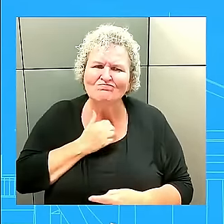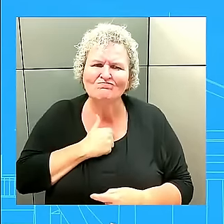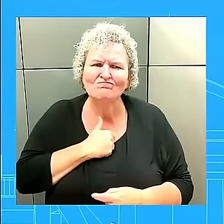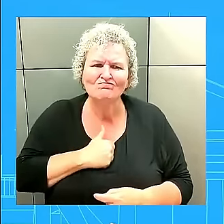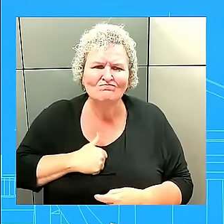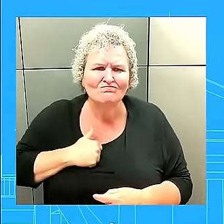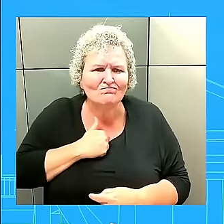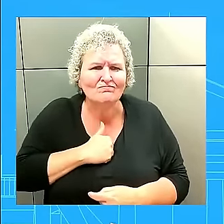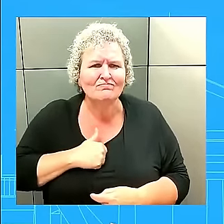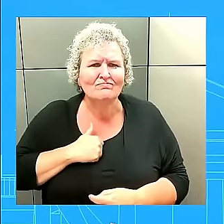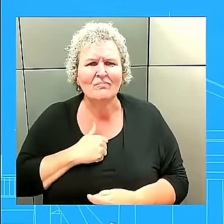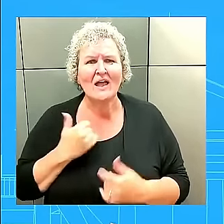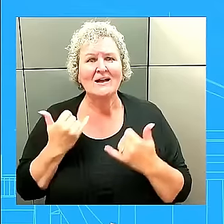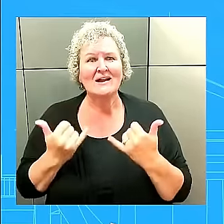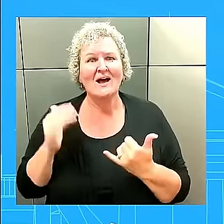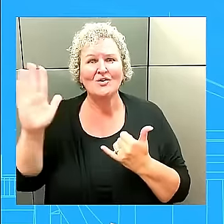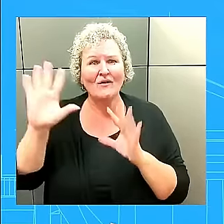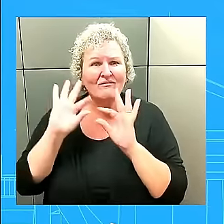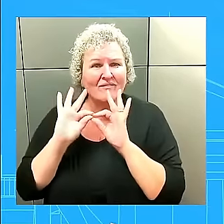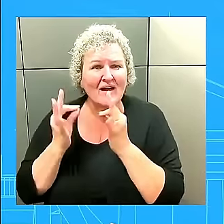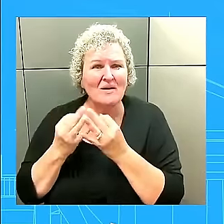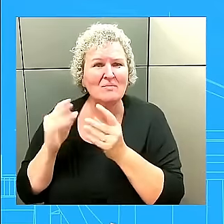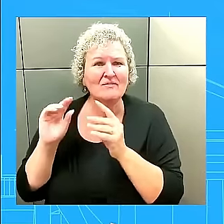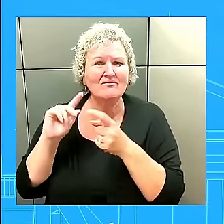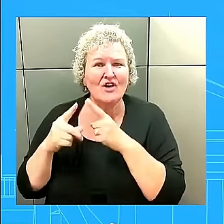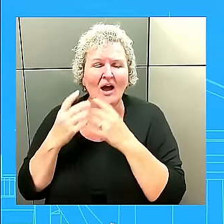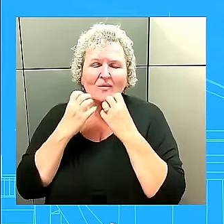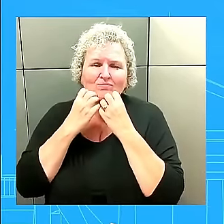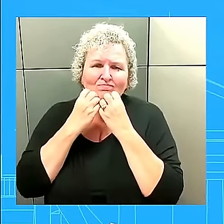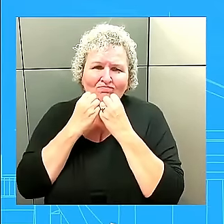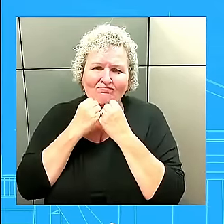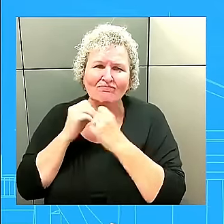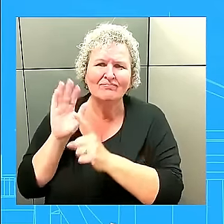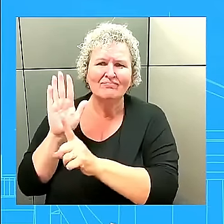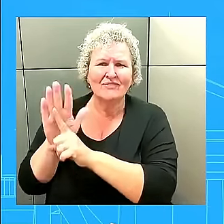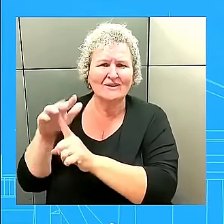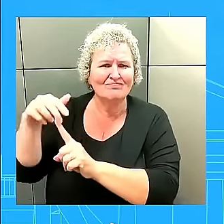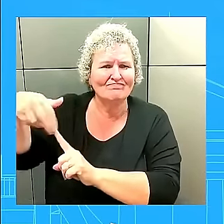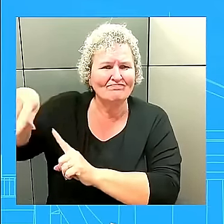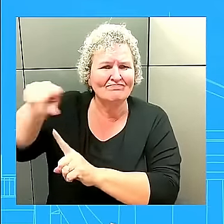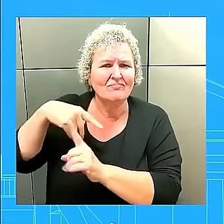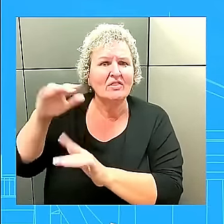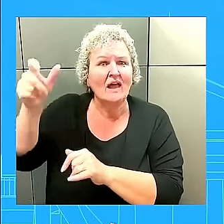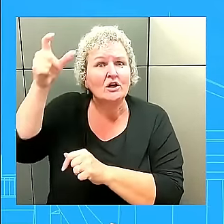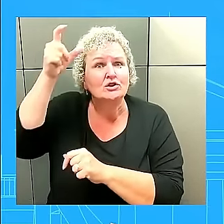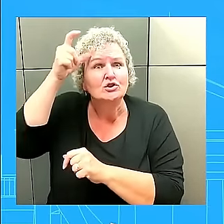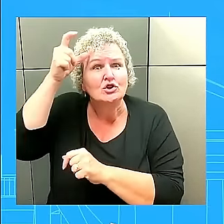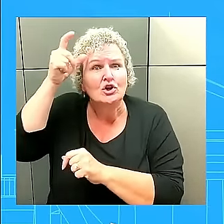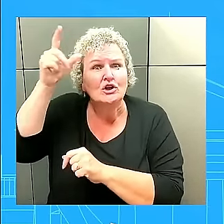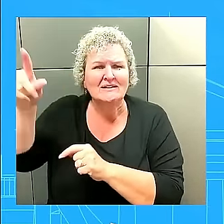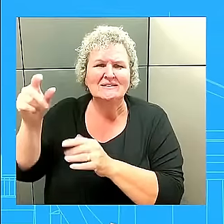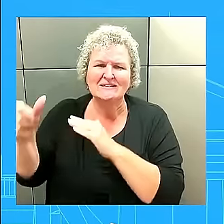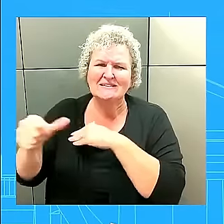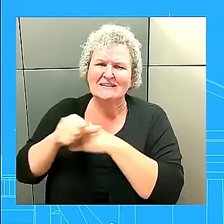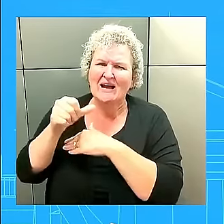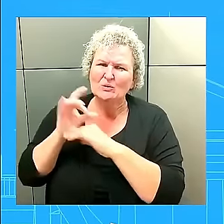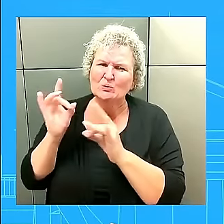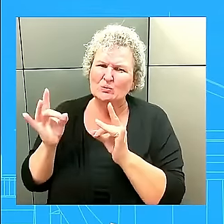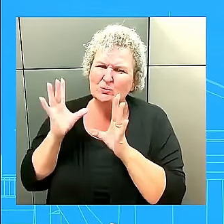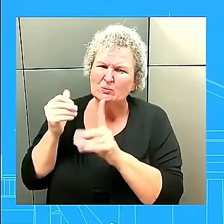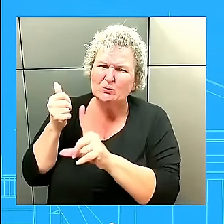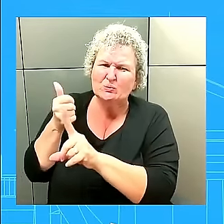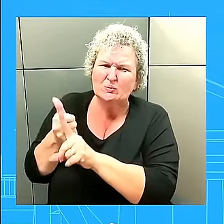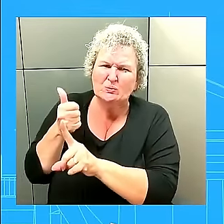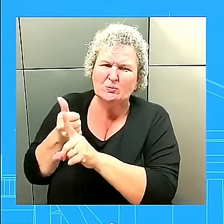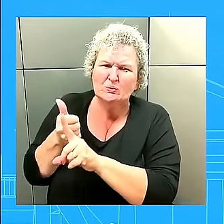time. Turkish authorities, as they said, are investigating this as a possible terrorist attack. And while we don't yet know the motive or who